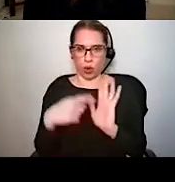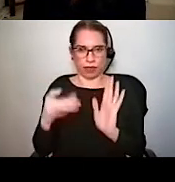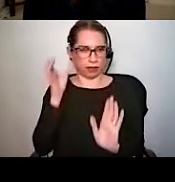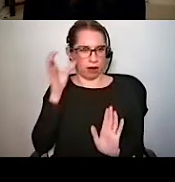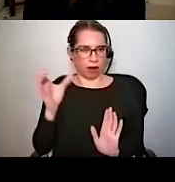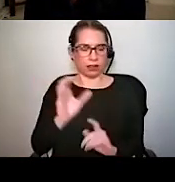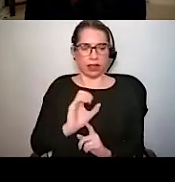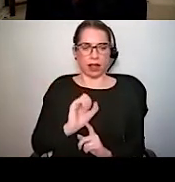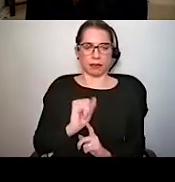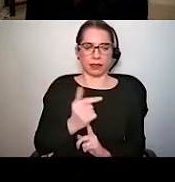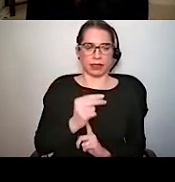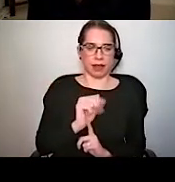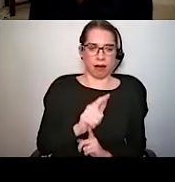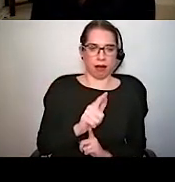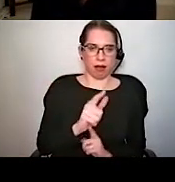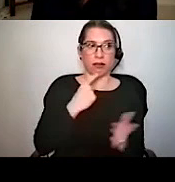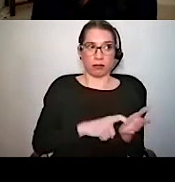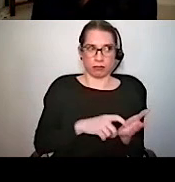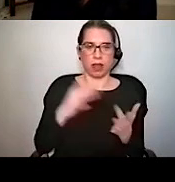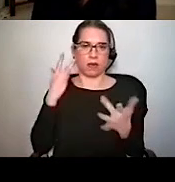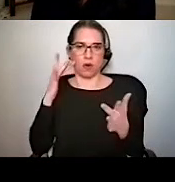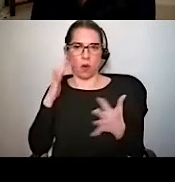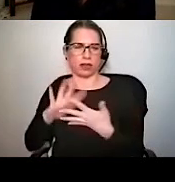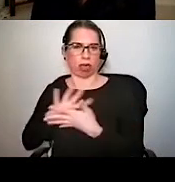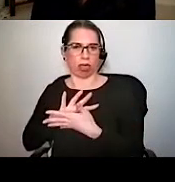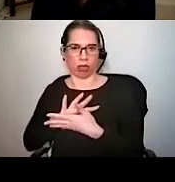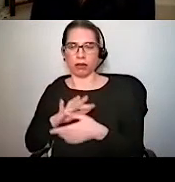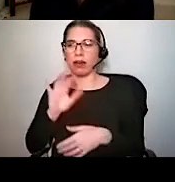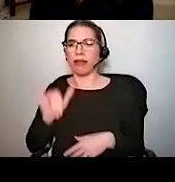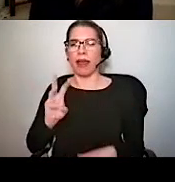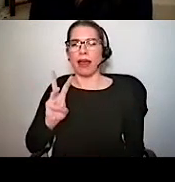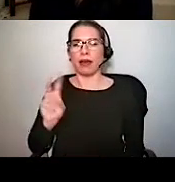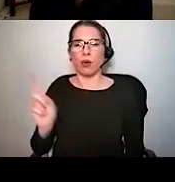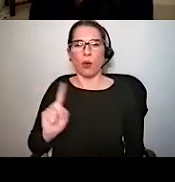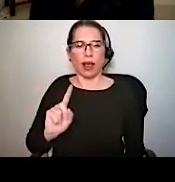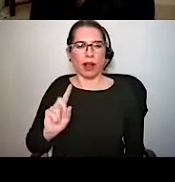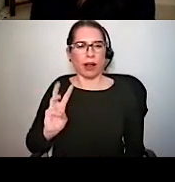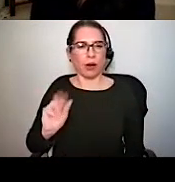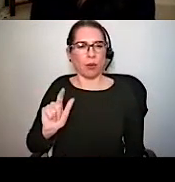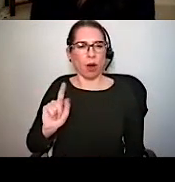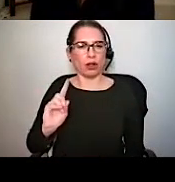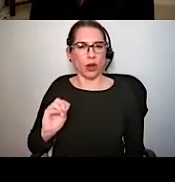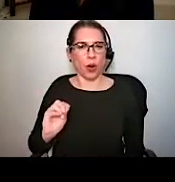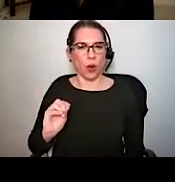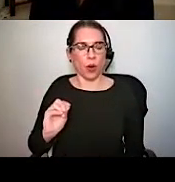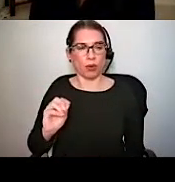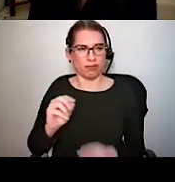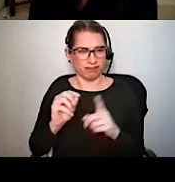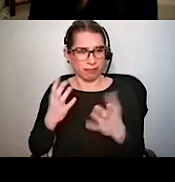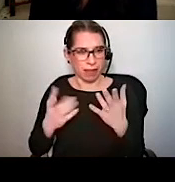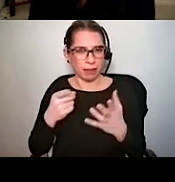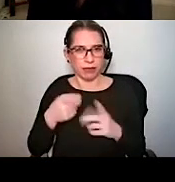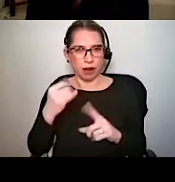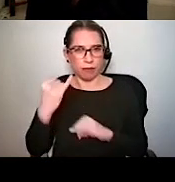in noise. And it is the puzzle book known as Where's Waldo, or for our international audience members,